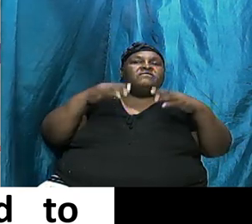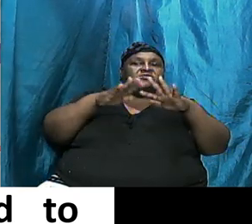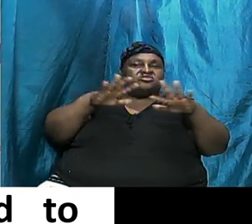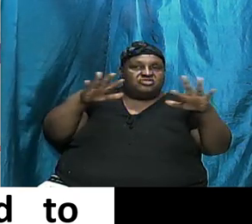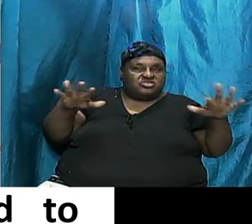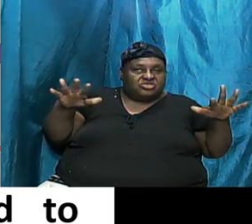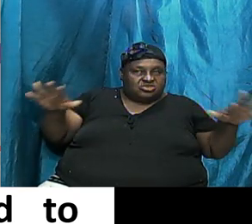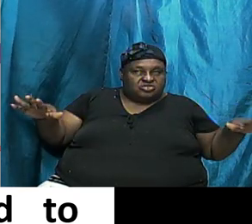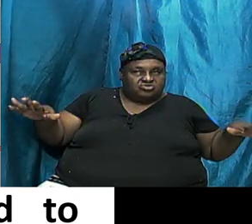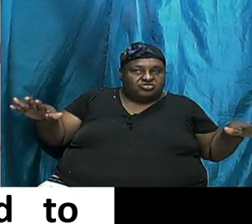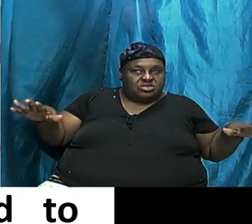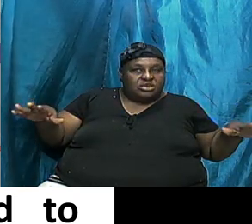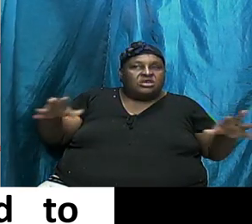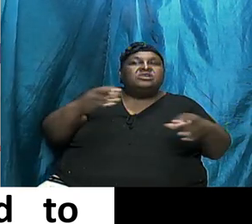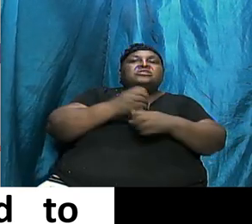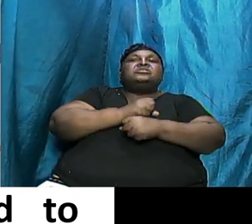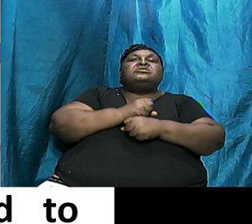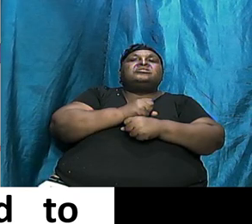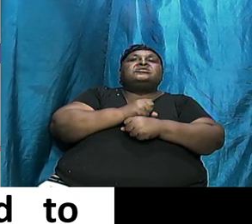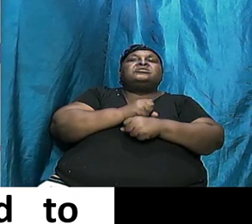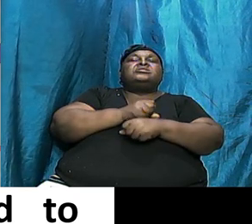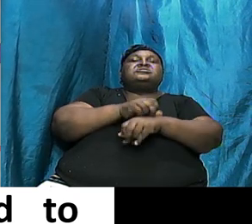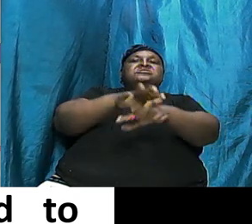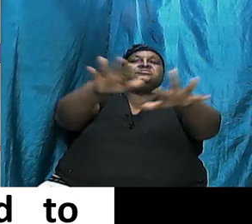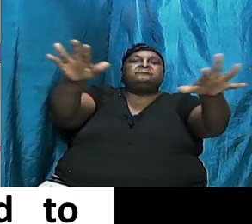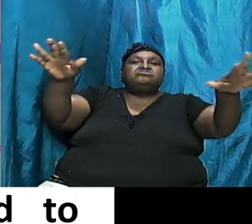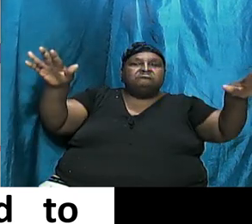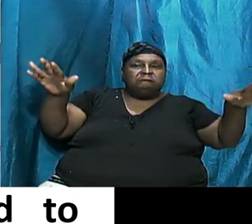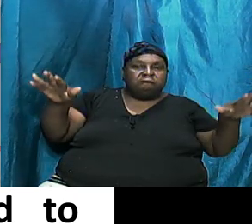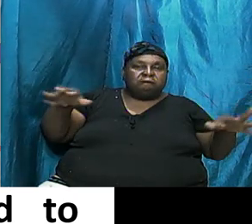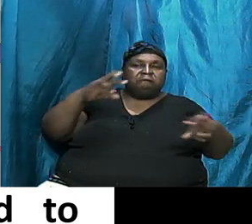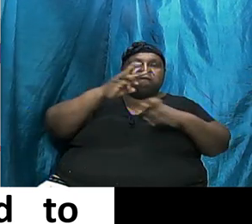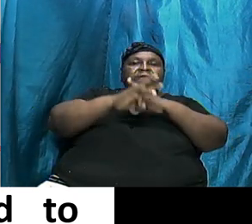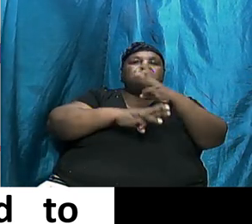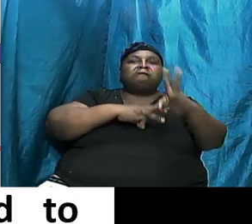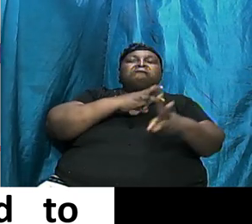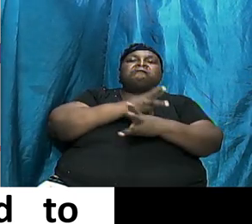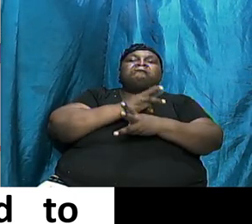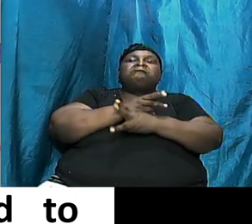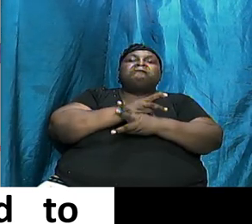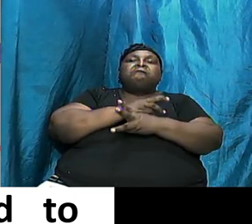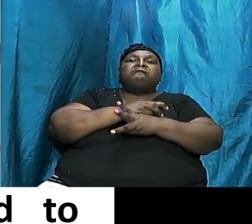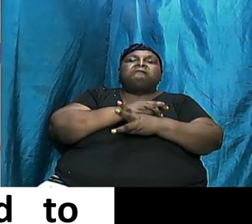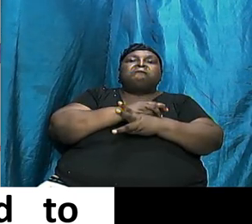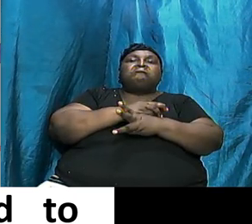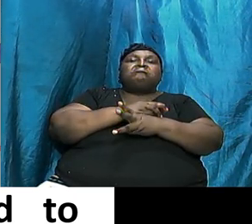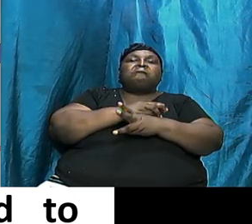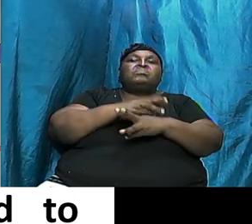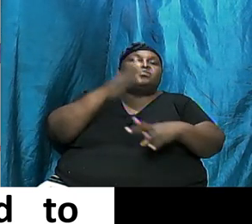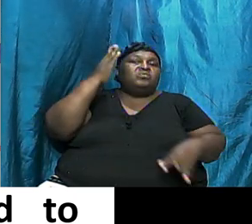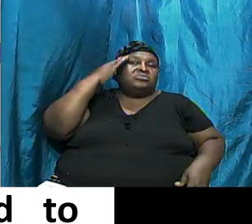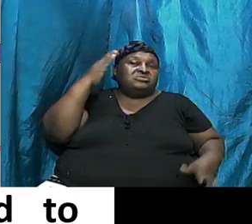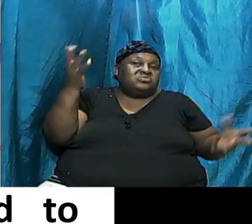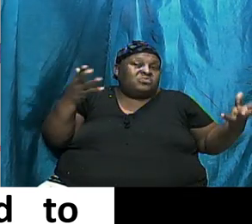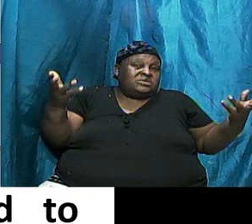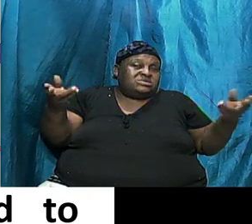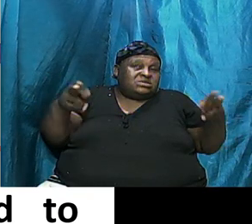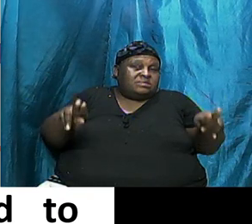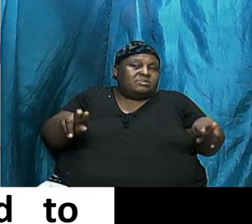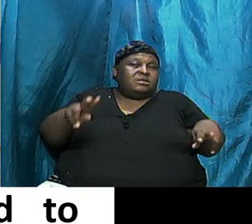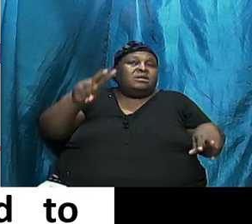Replenish Spread Across The Earth Now Notice What Is Happening Here Now